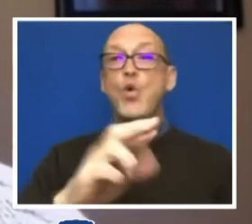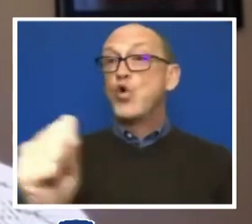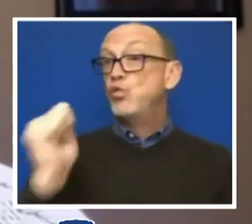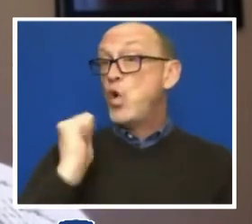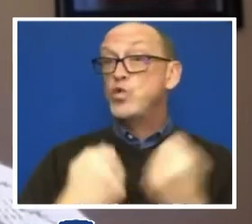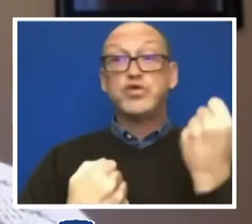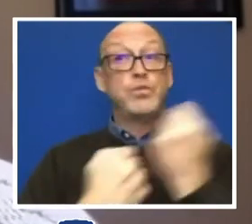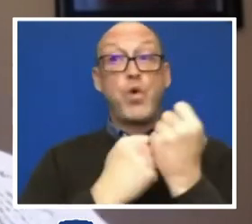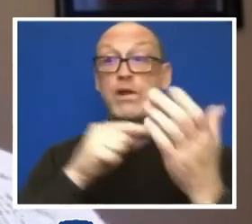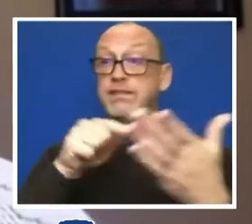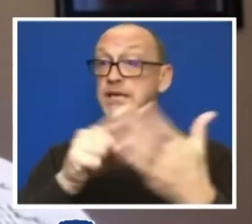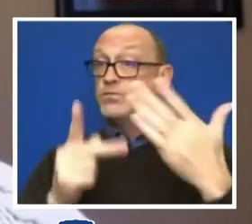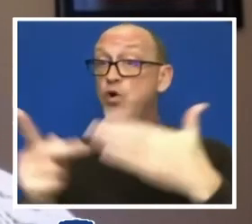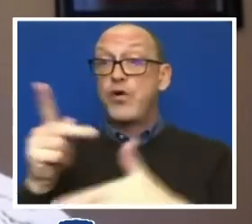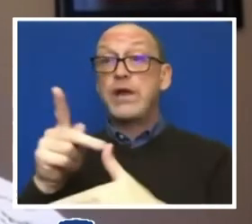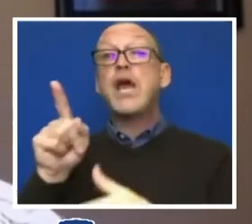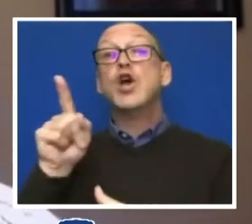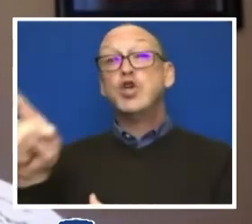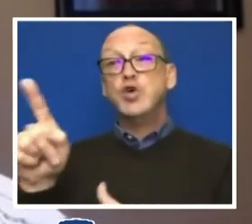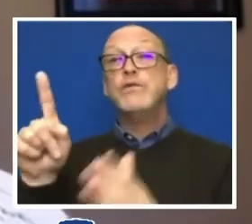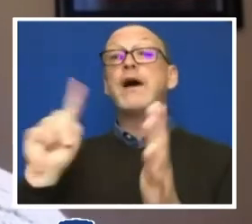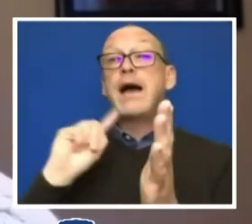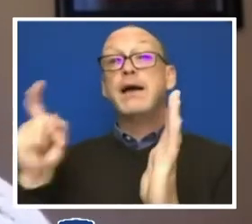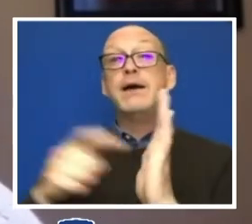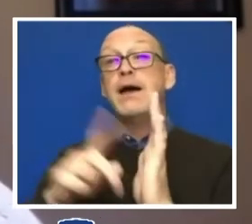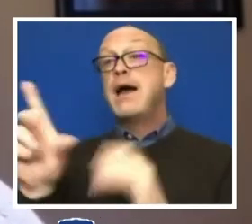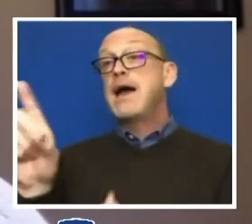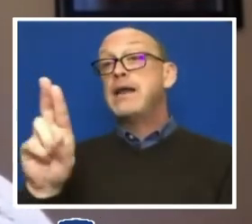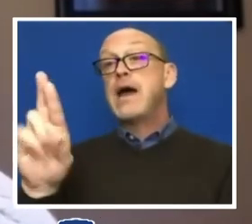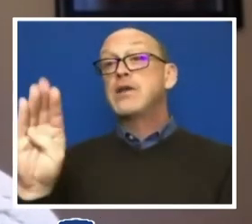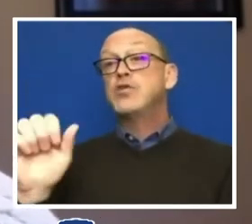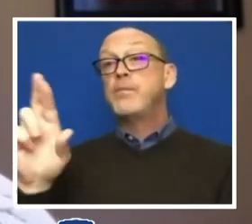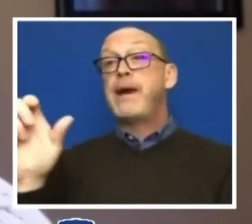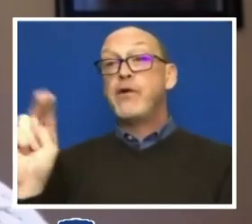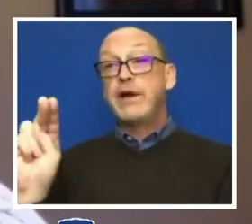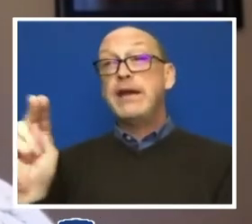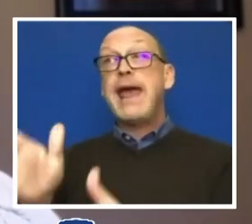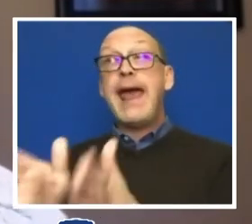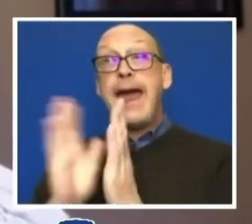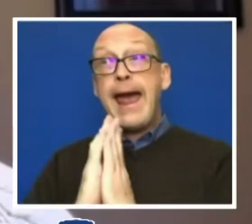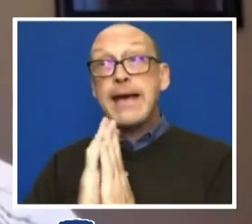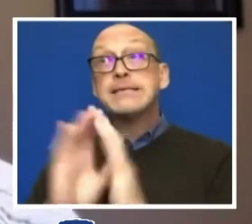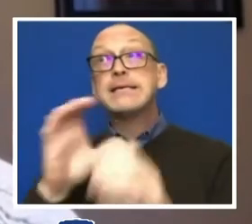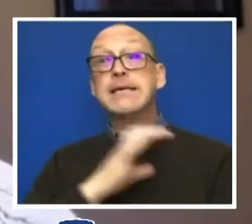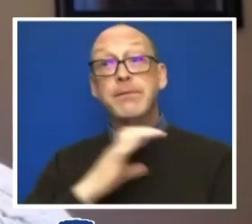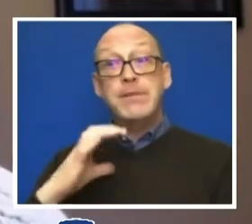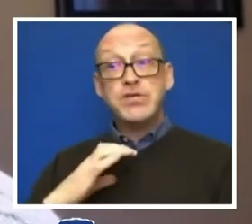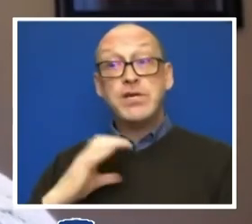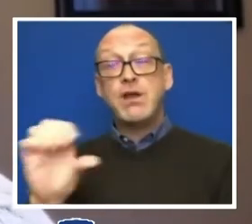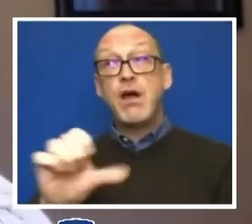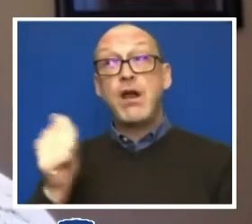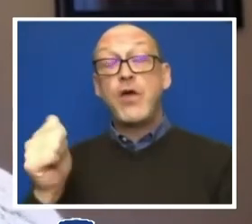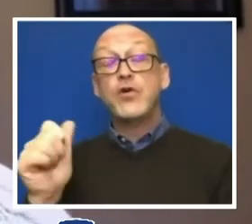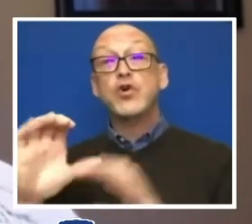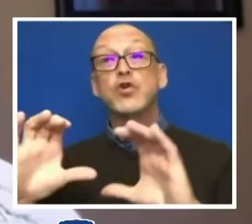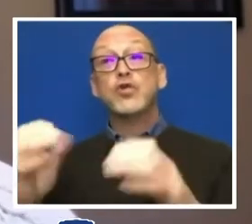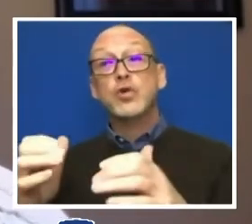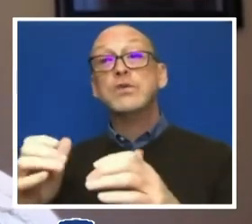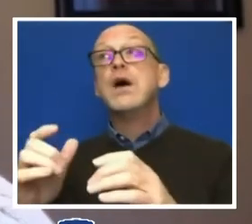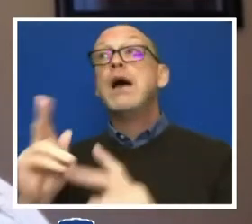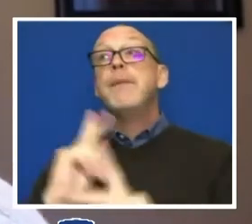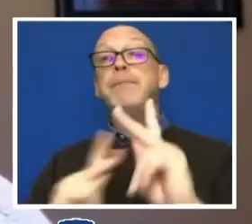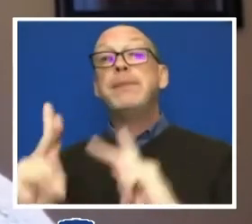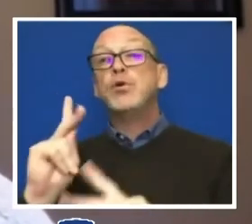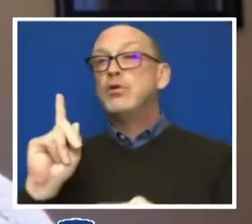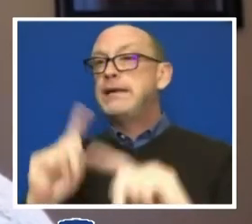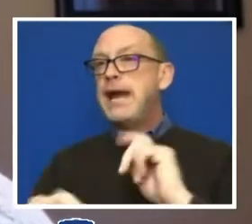priority that you have identified Dr. Barron and have asked the commission and other entities to work around people who can't or